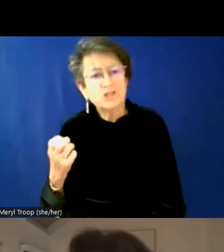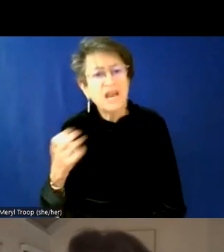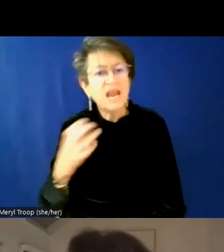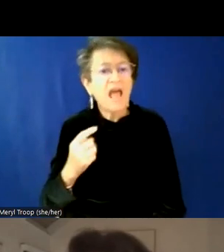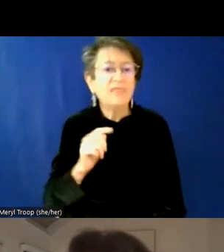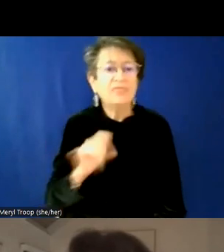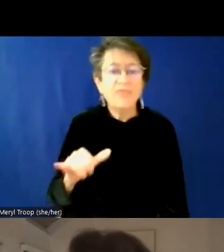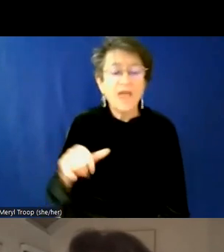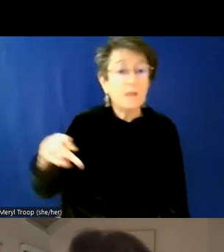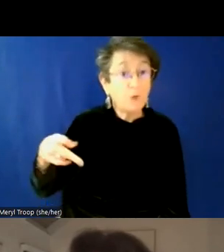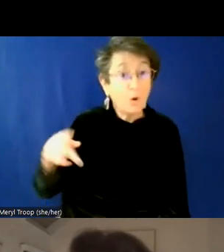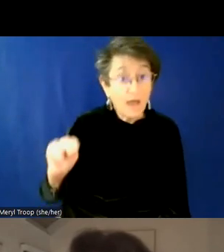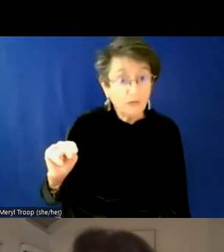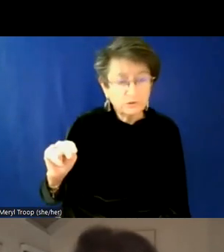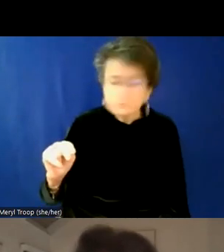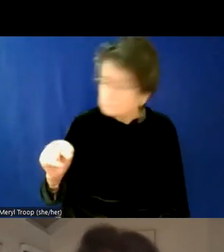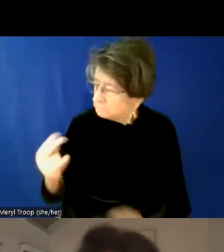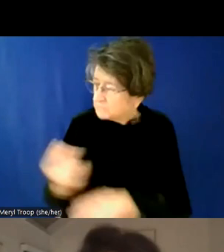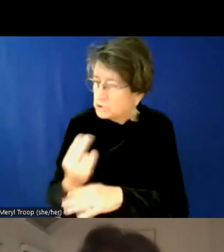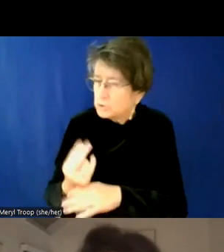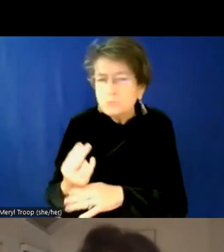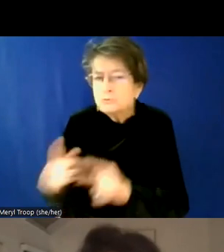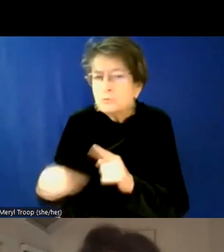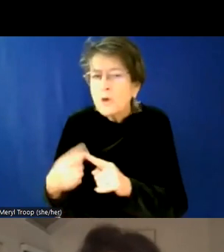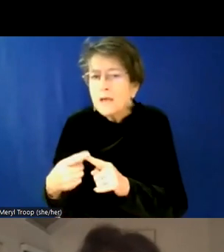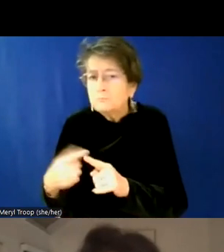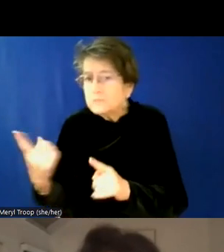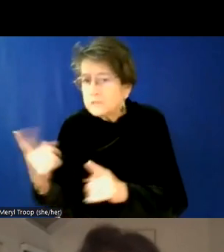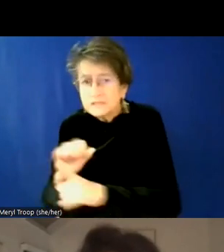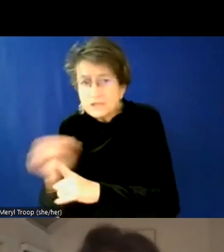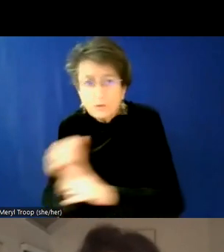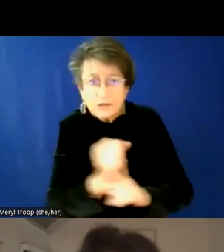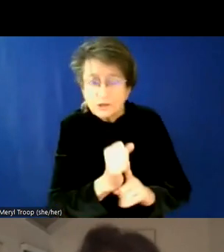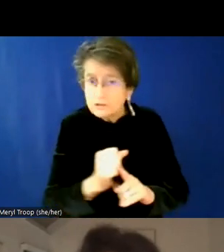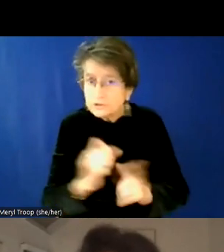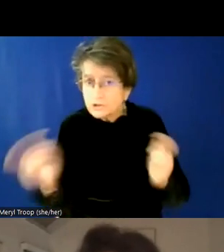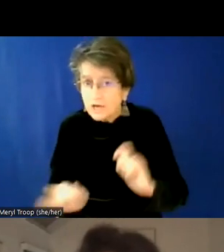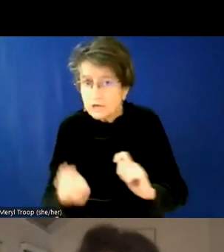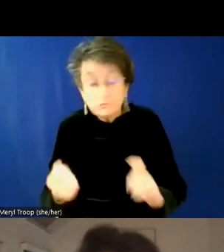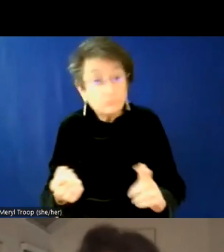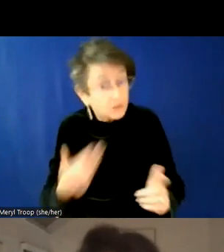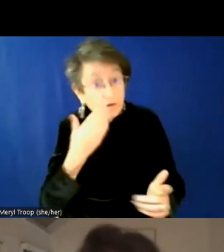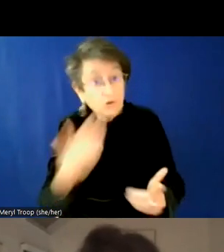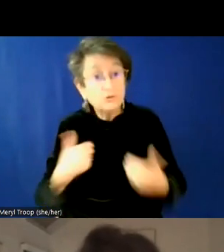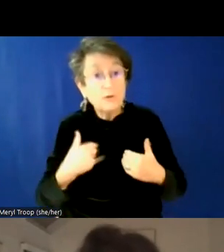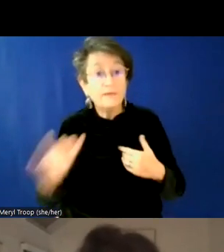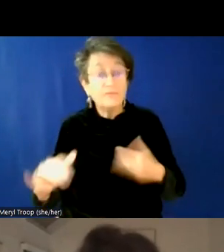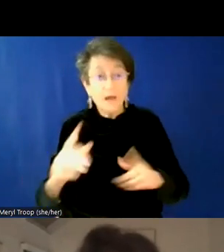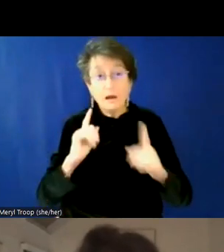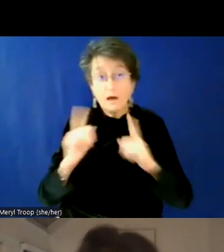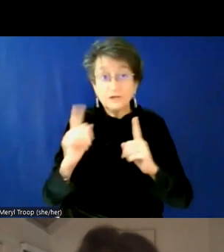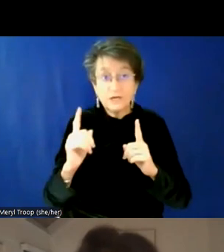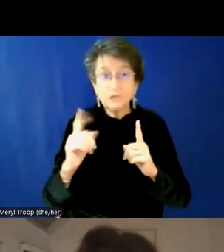in certain circumstances? Um, and just having that check-in with, with an individual and engaging in that conversation is actually really respectful,